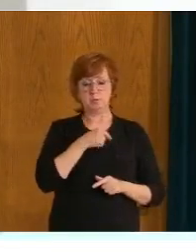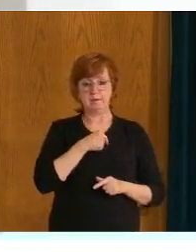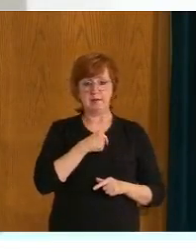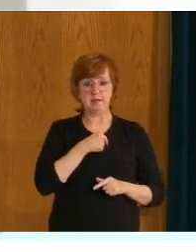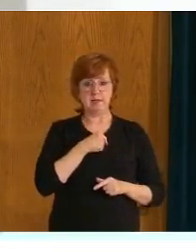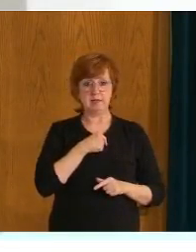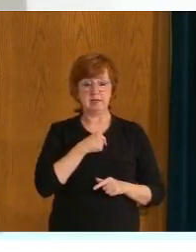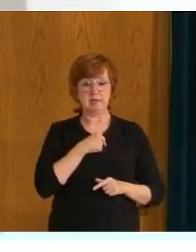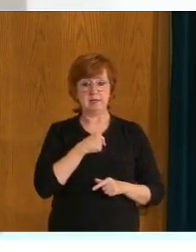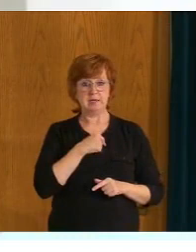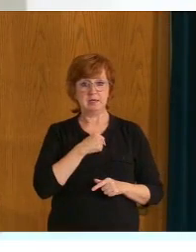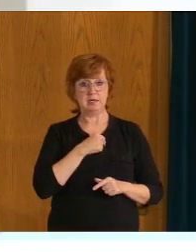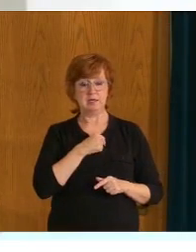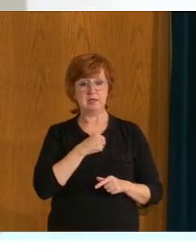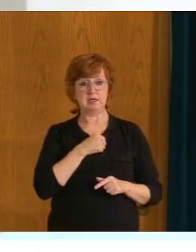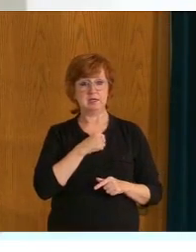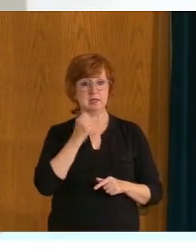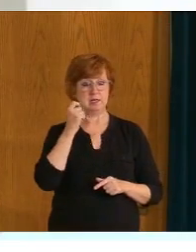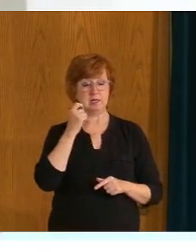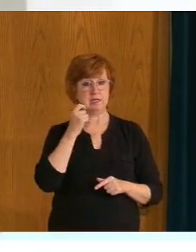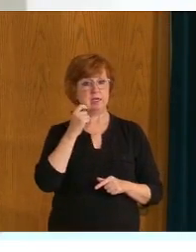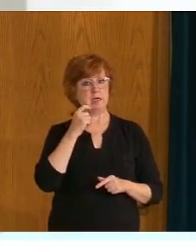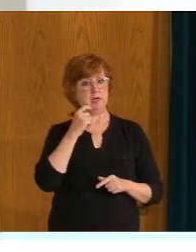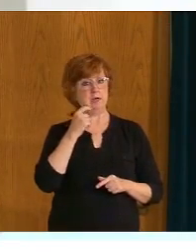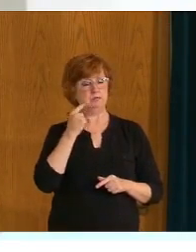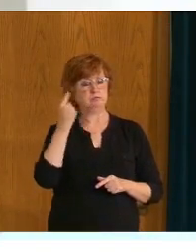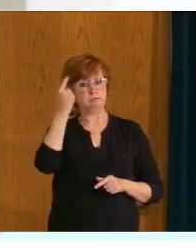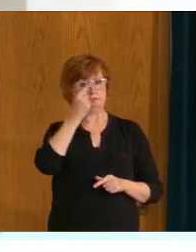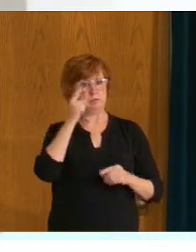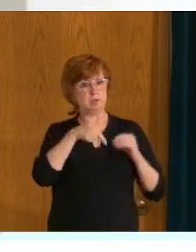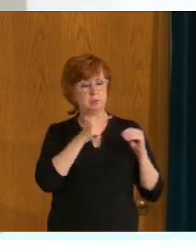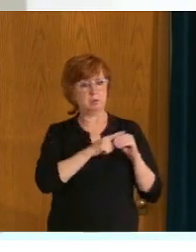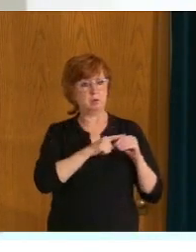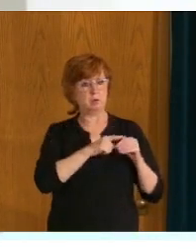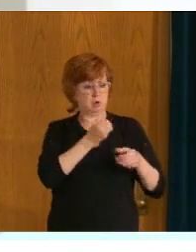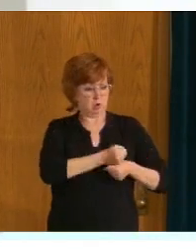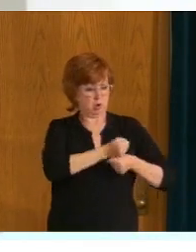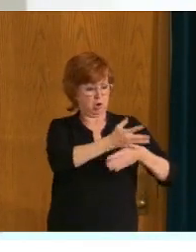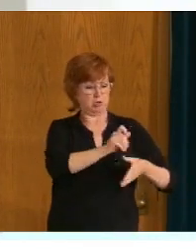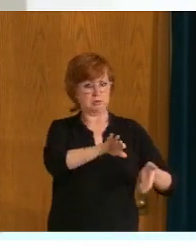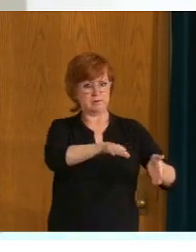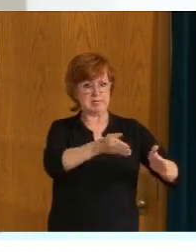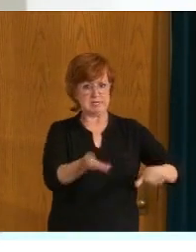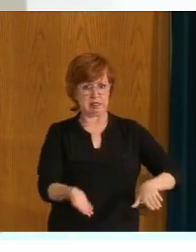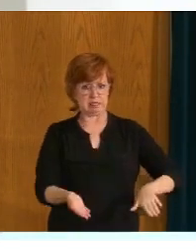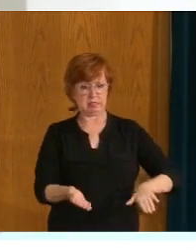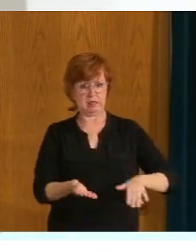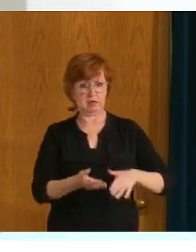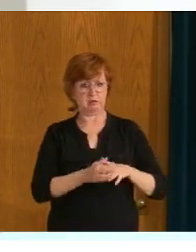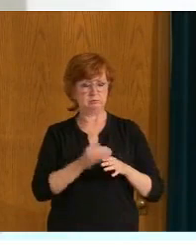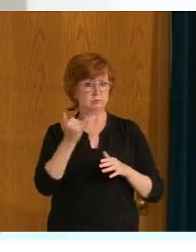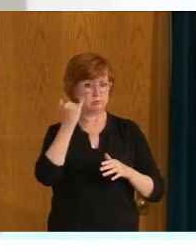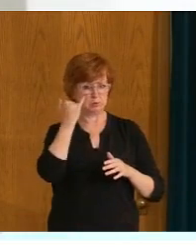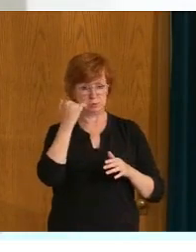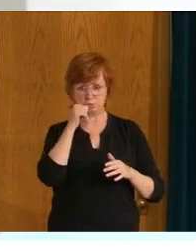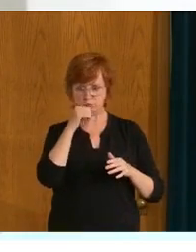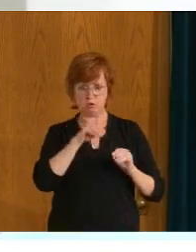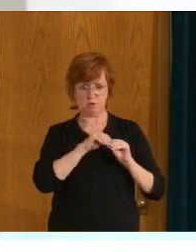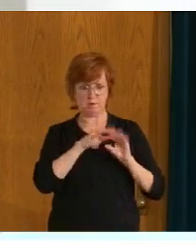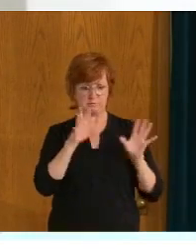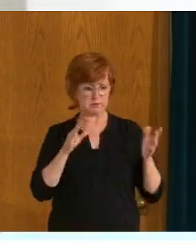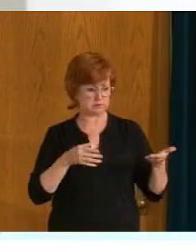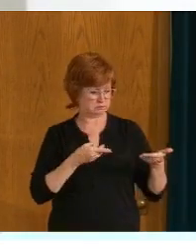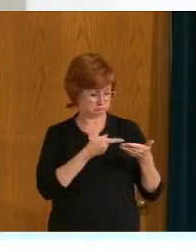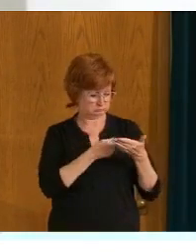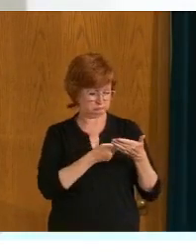a concern about, you know, what was the cause of death, if it's not always, uh, clearly evident, then, you know, screening for